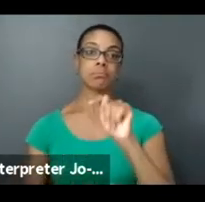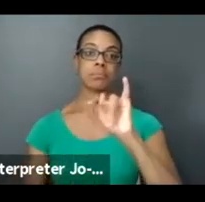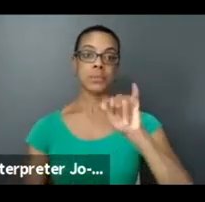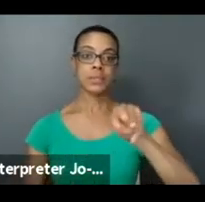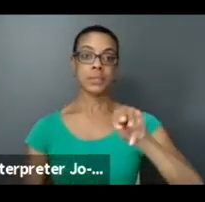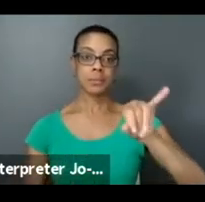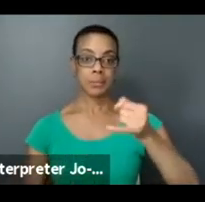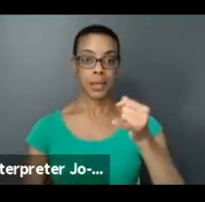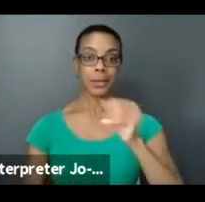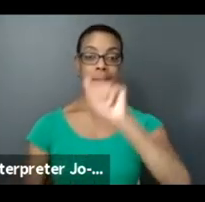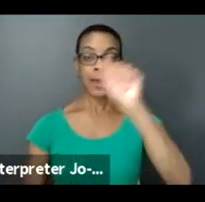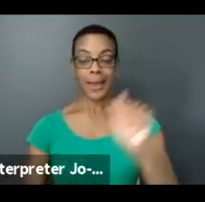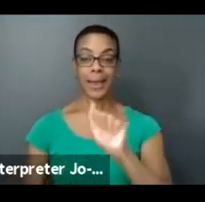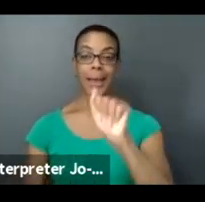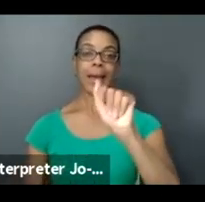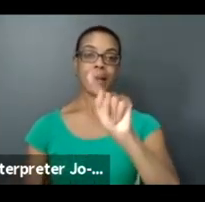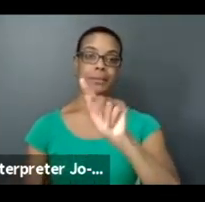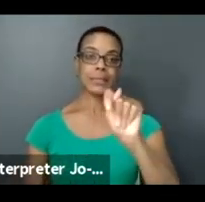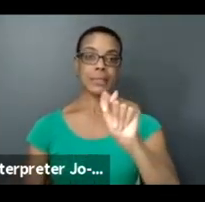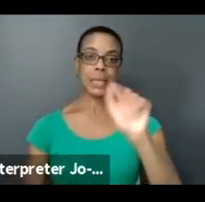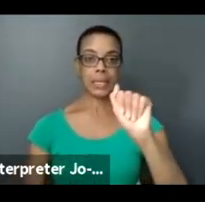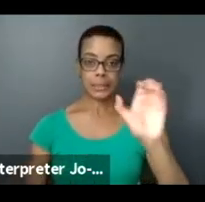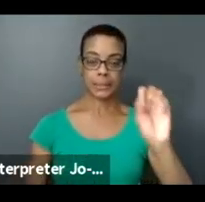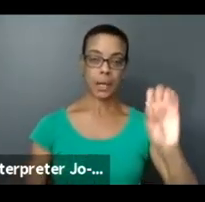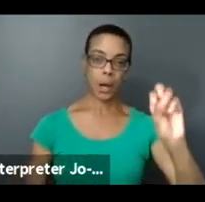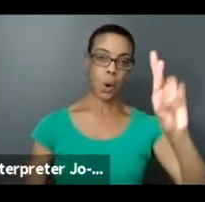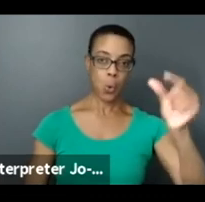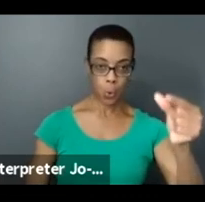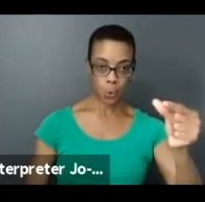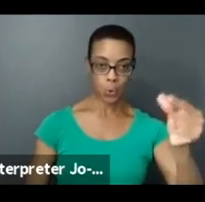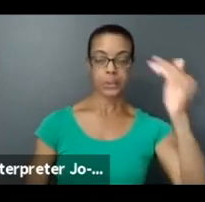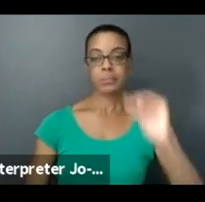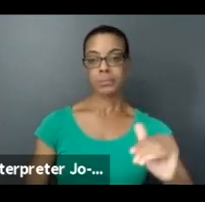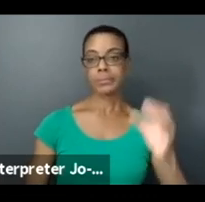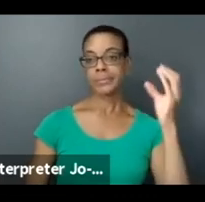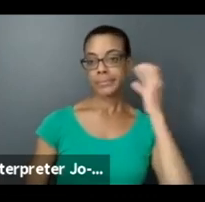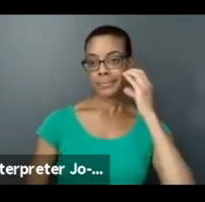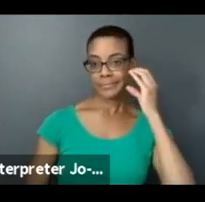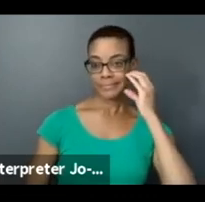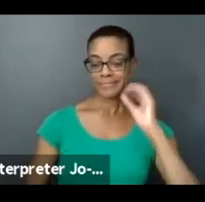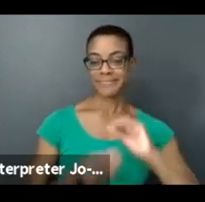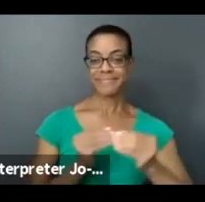torontoartscouncil.org and my numbers there as well. So thank you. Thank you so much.